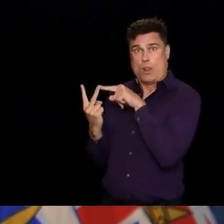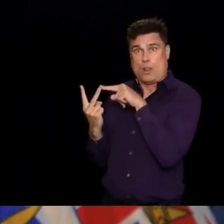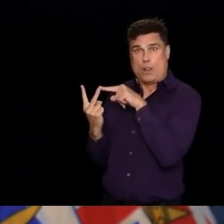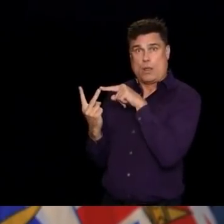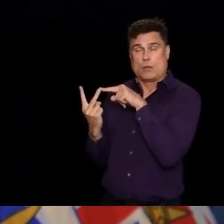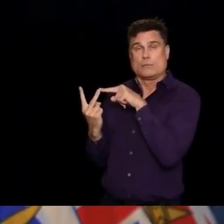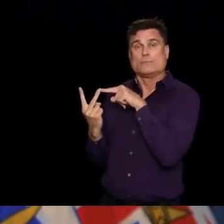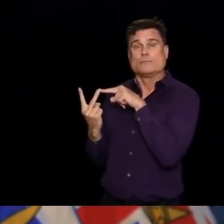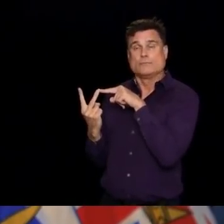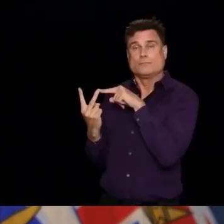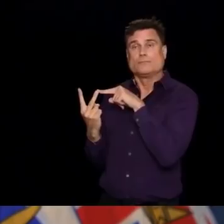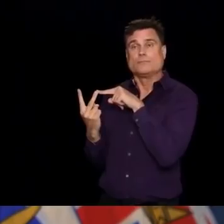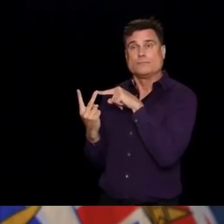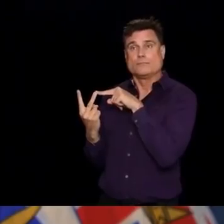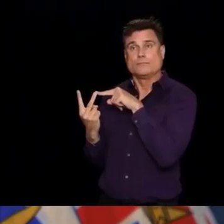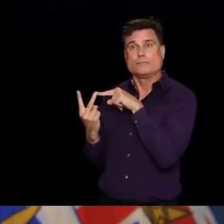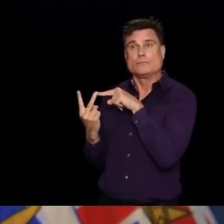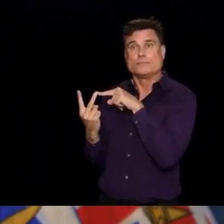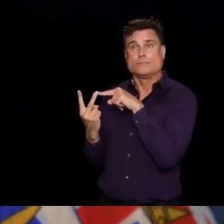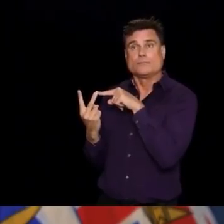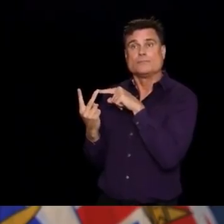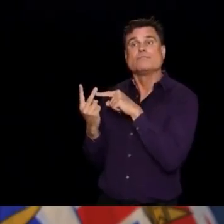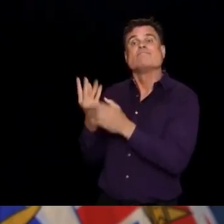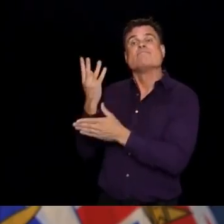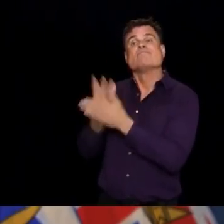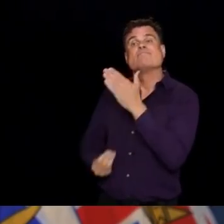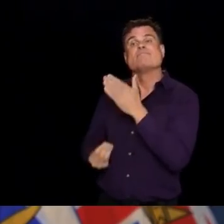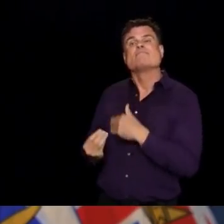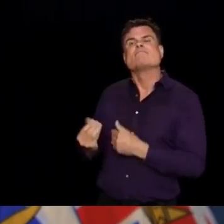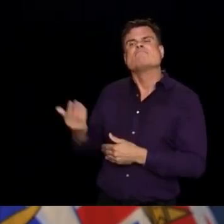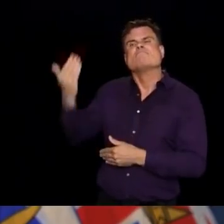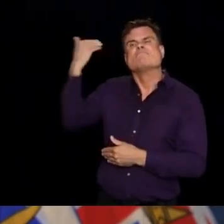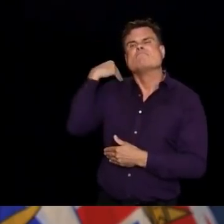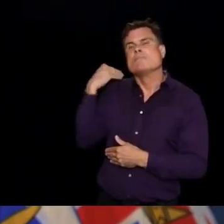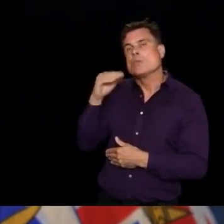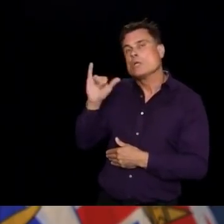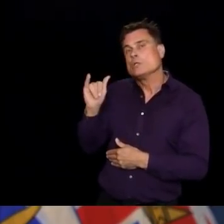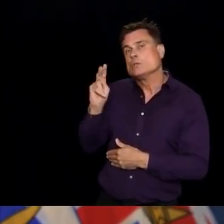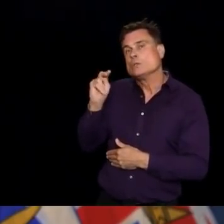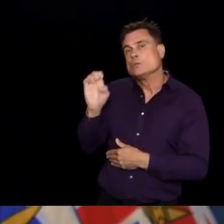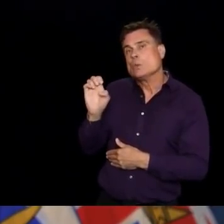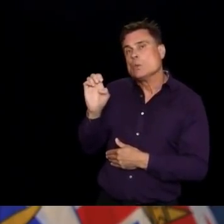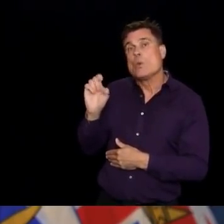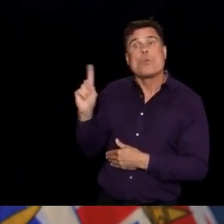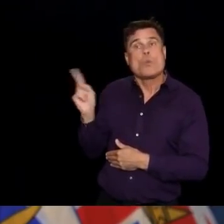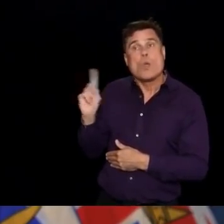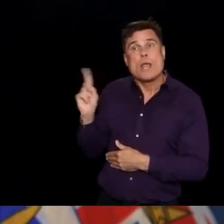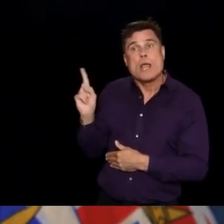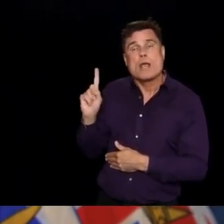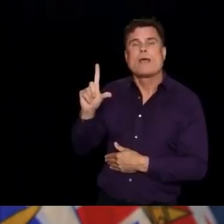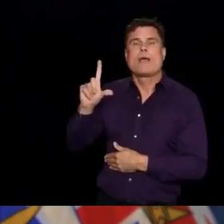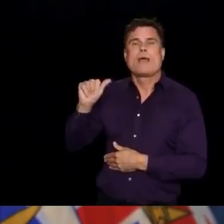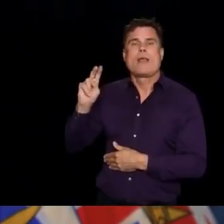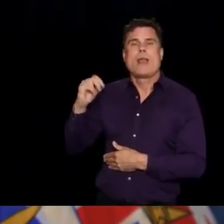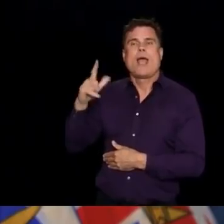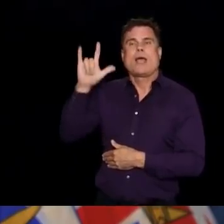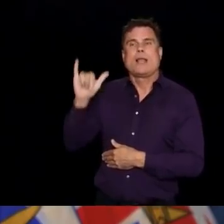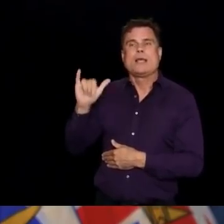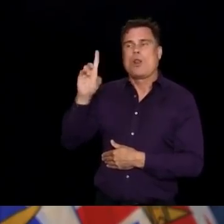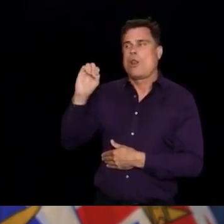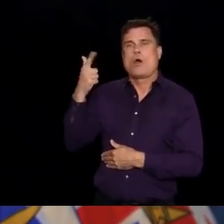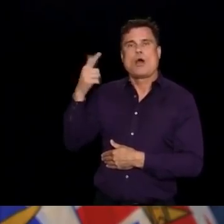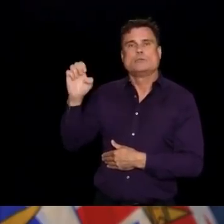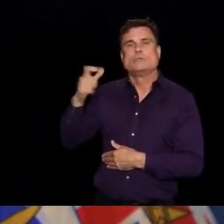who passed away earlier in June at Langley Lodge, but the death in review has been attributed to COVID